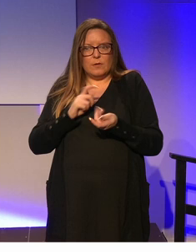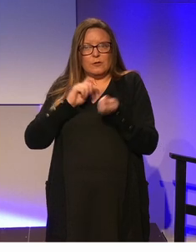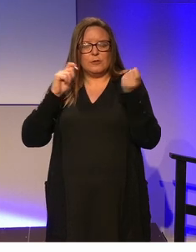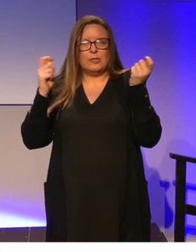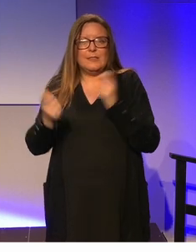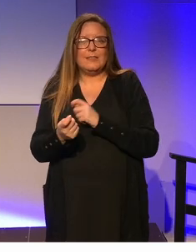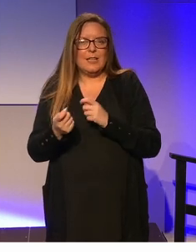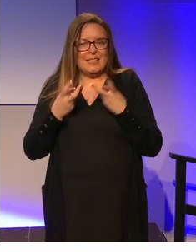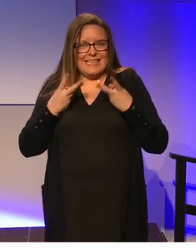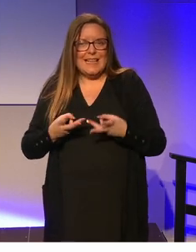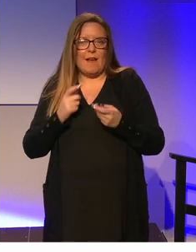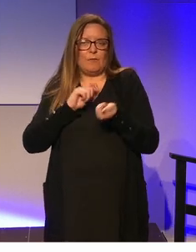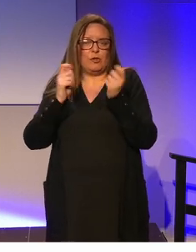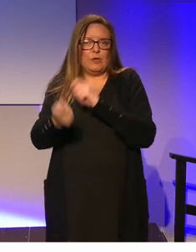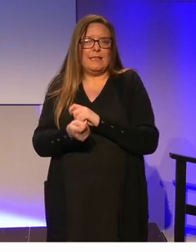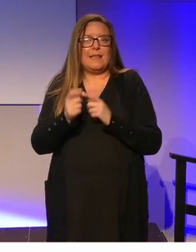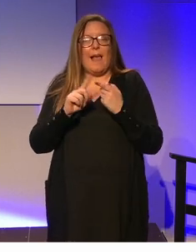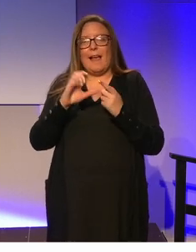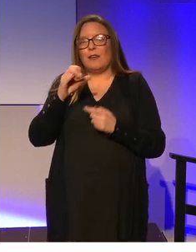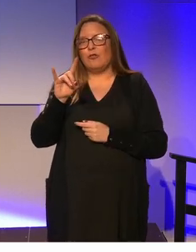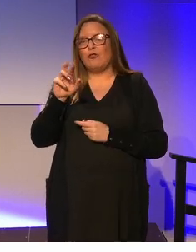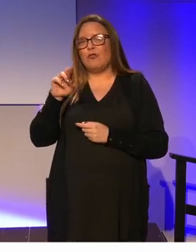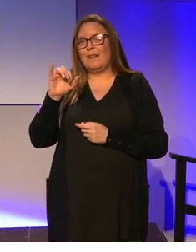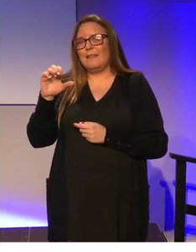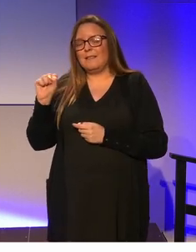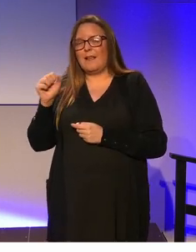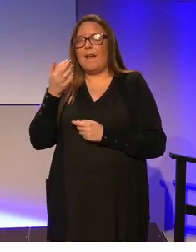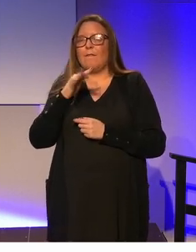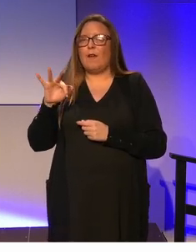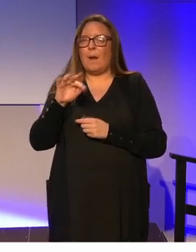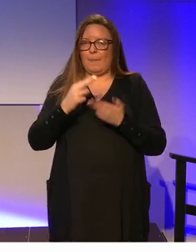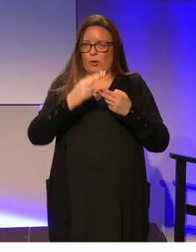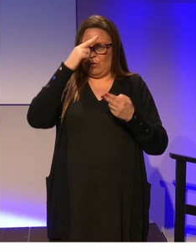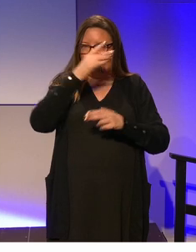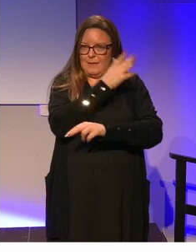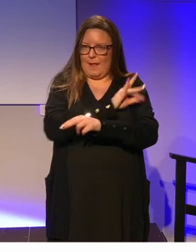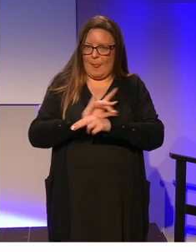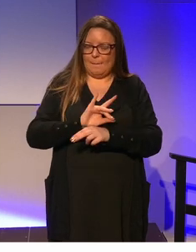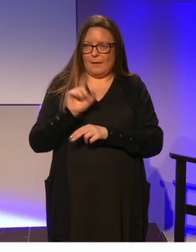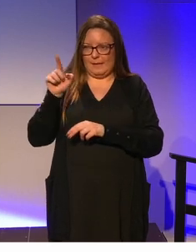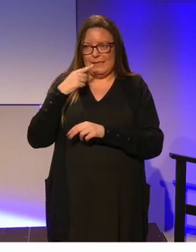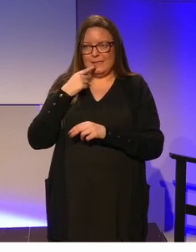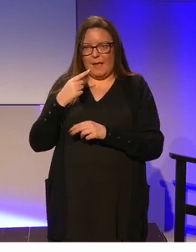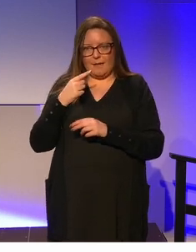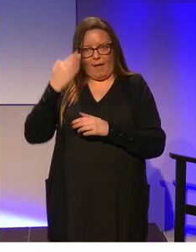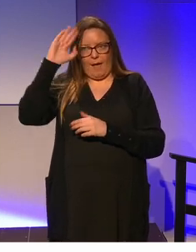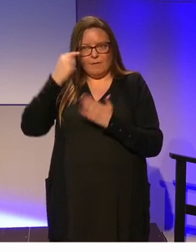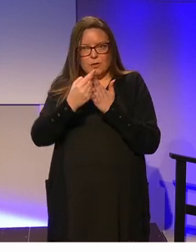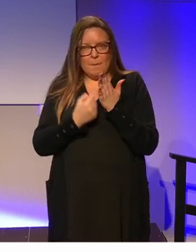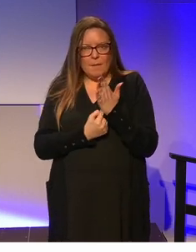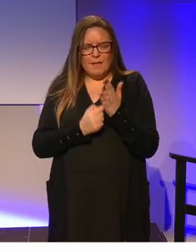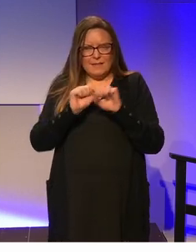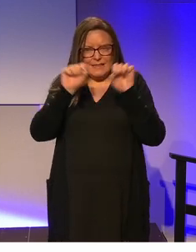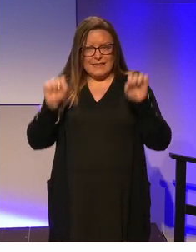as Chris McInerney who is a lecturer in University of Limerick he says that the Irish policy system suffers from